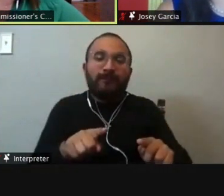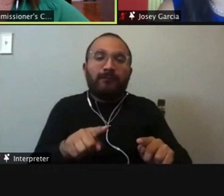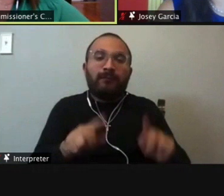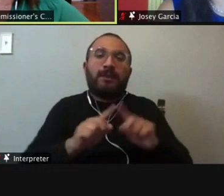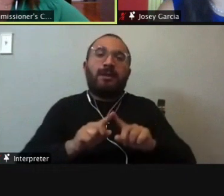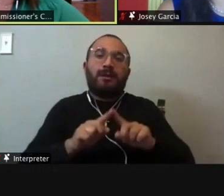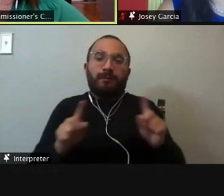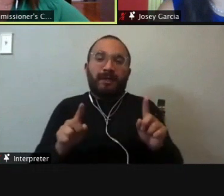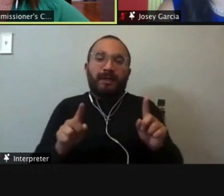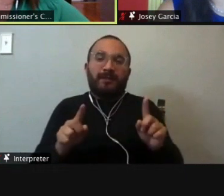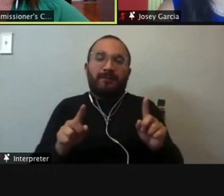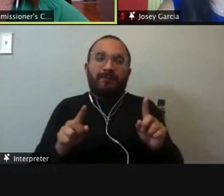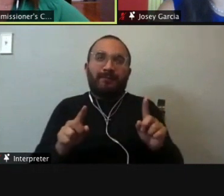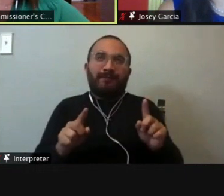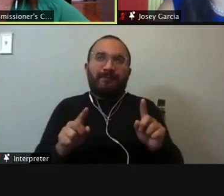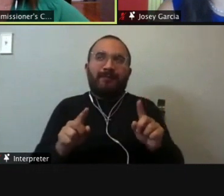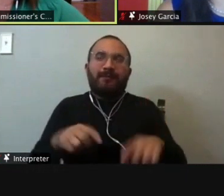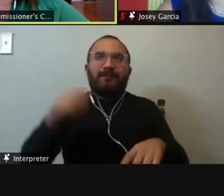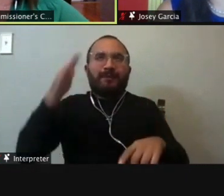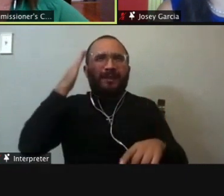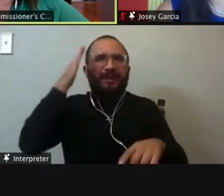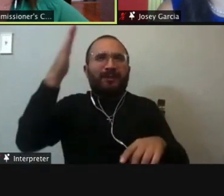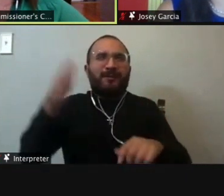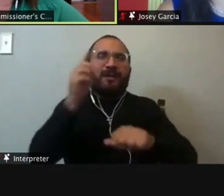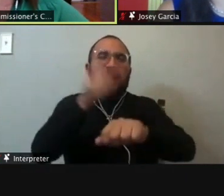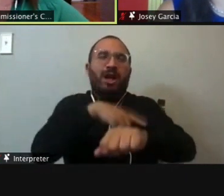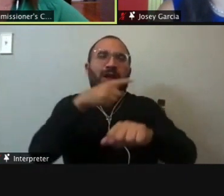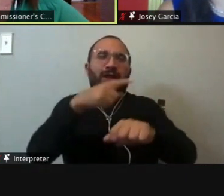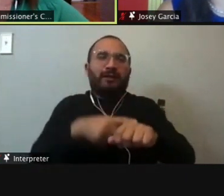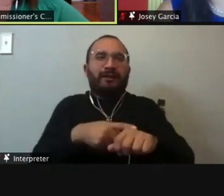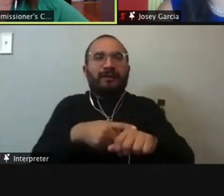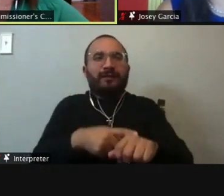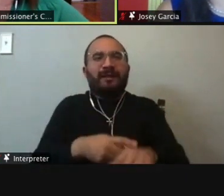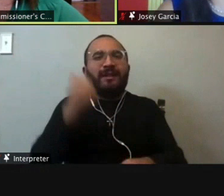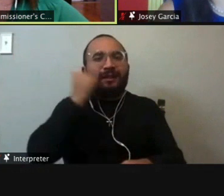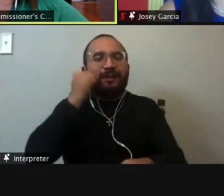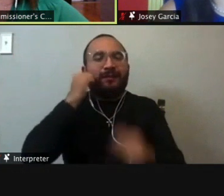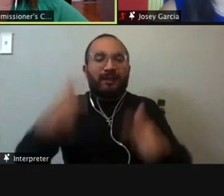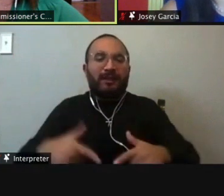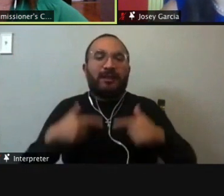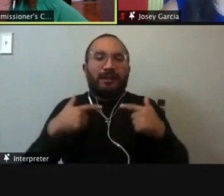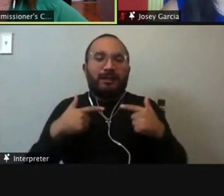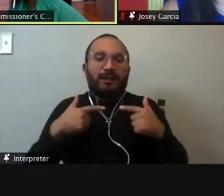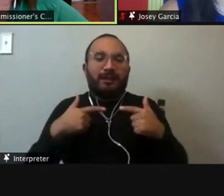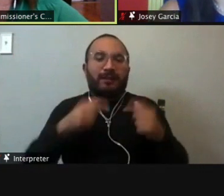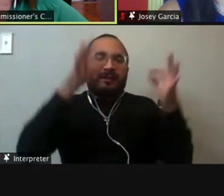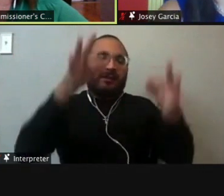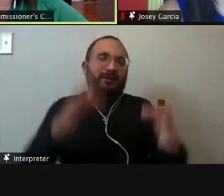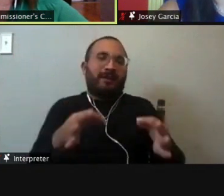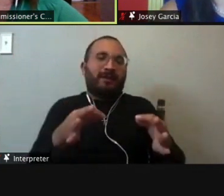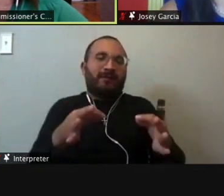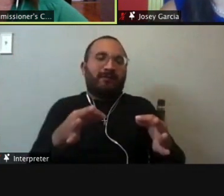but the, uh, impact that they're actually going to feel on their average day-to-day life is going to be based on decisions that they make